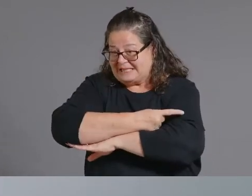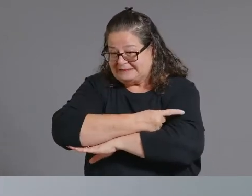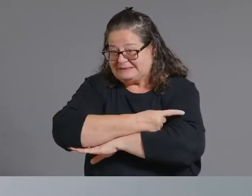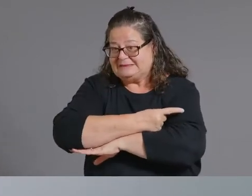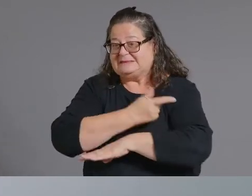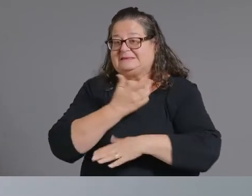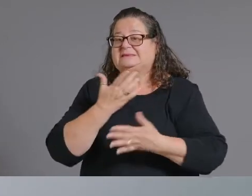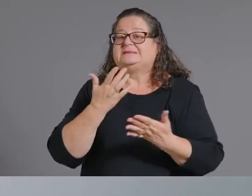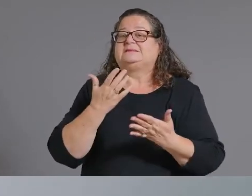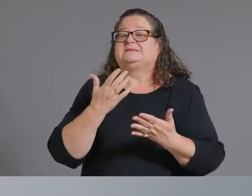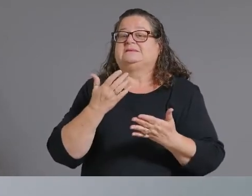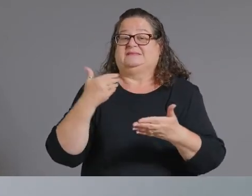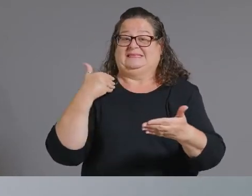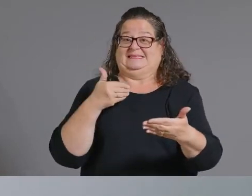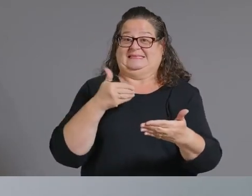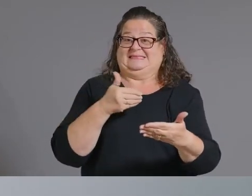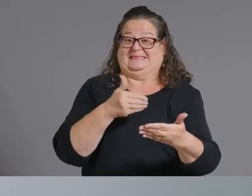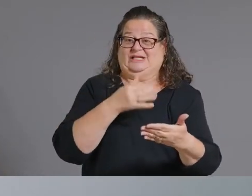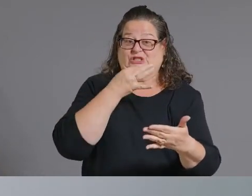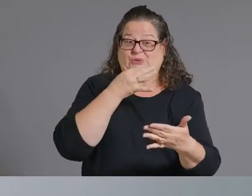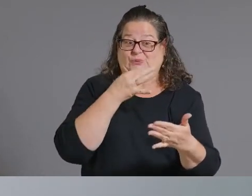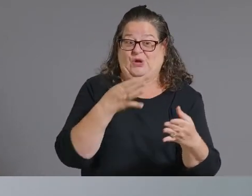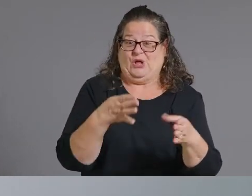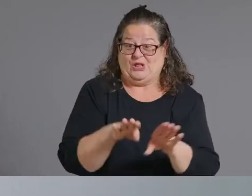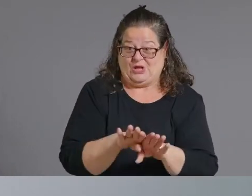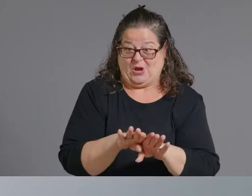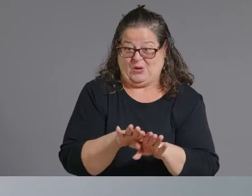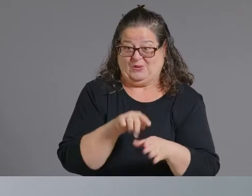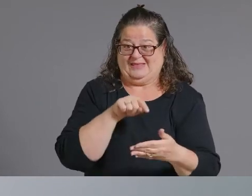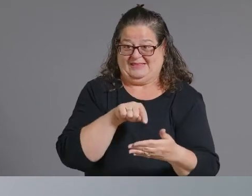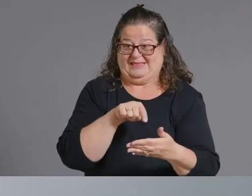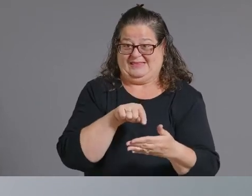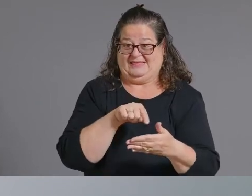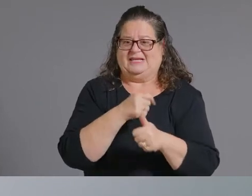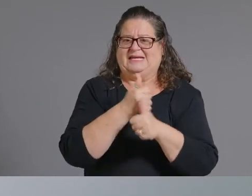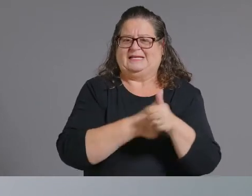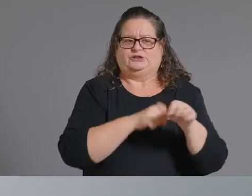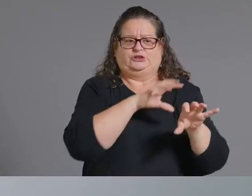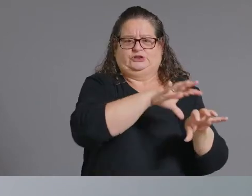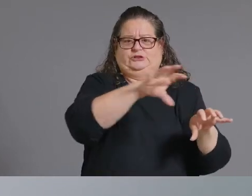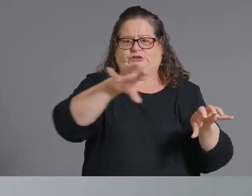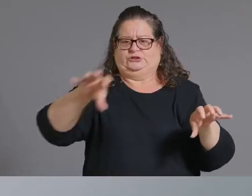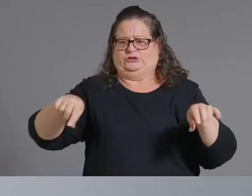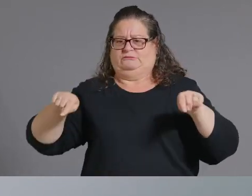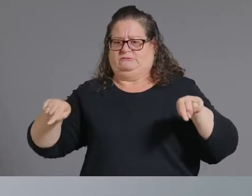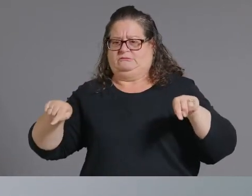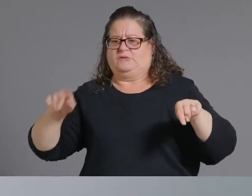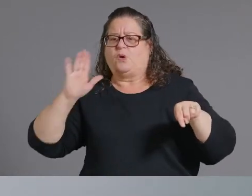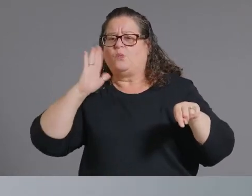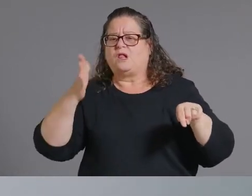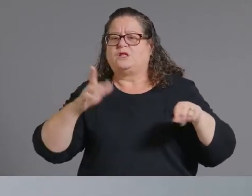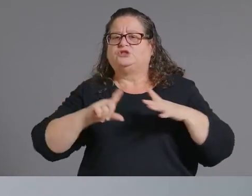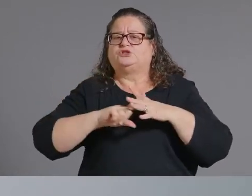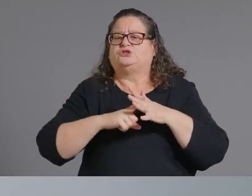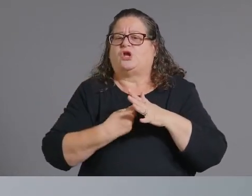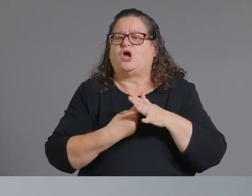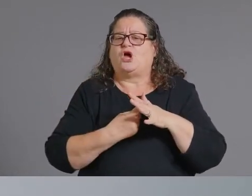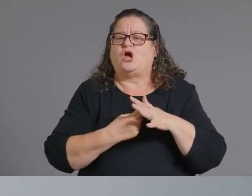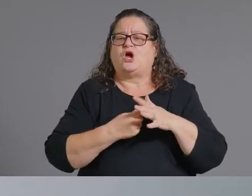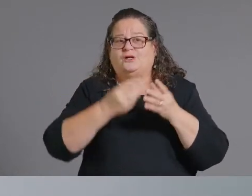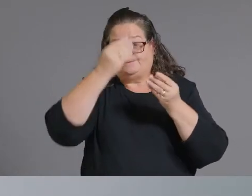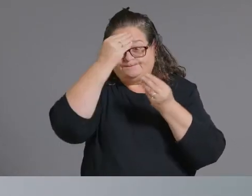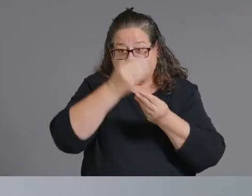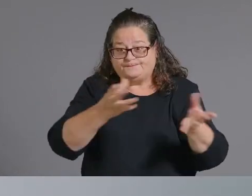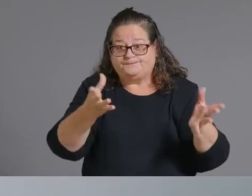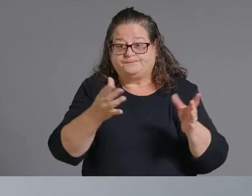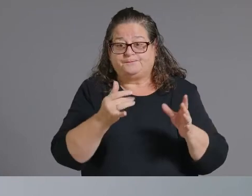or to the closing date of each of the sites the sites will start to add in incorporate messaging if you're getting a first dose